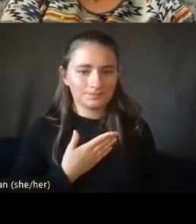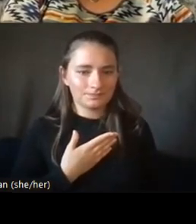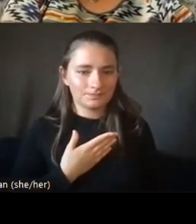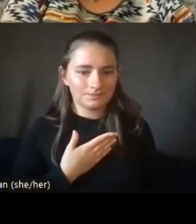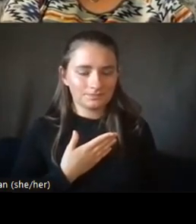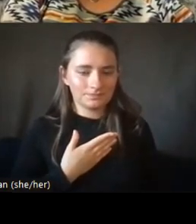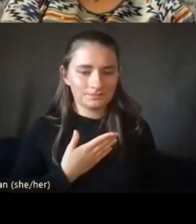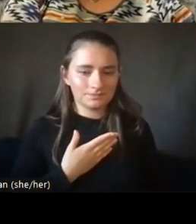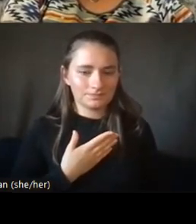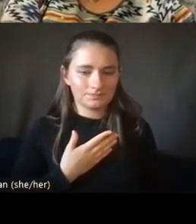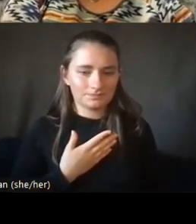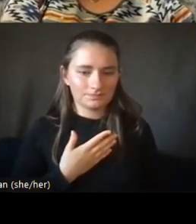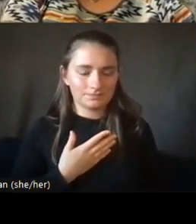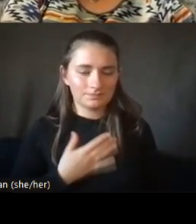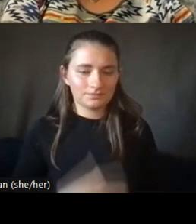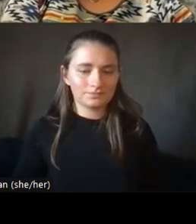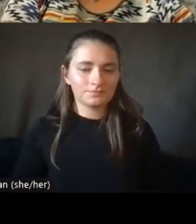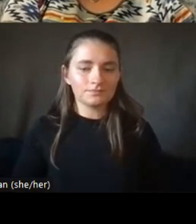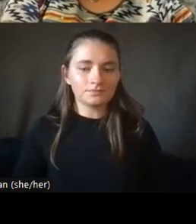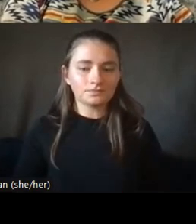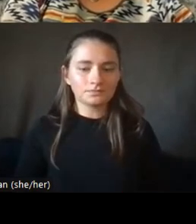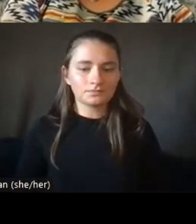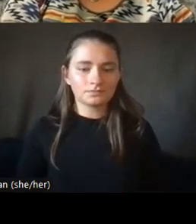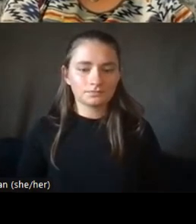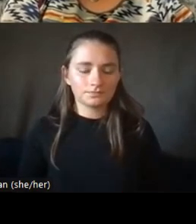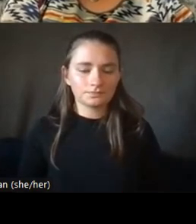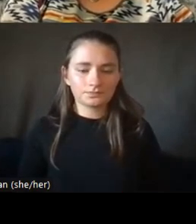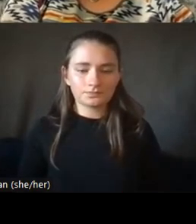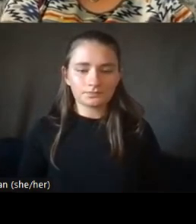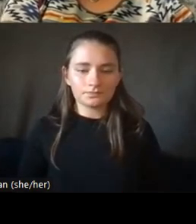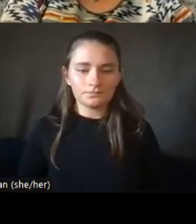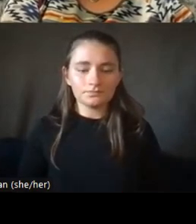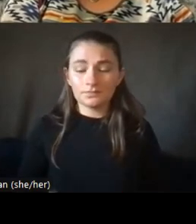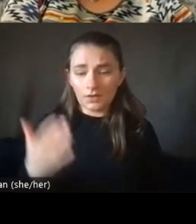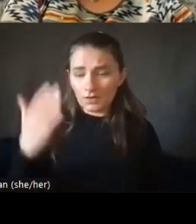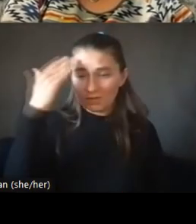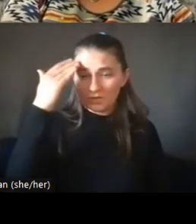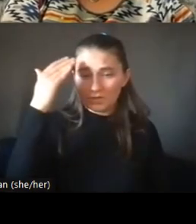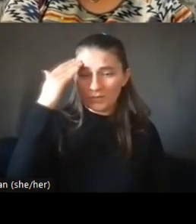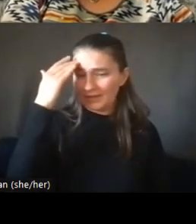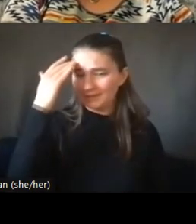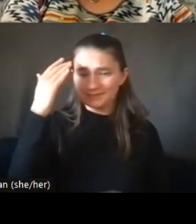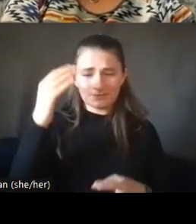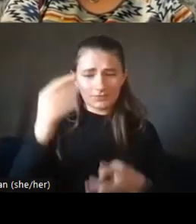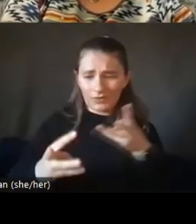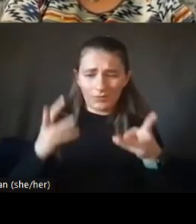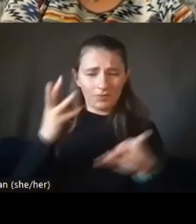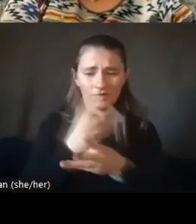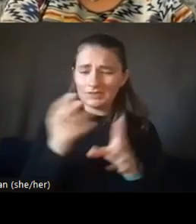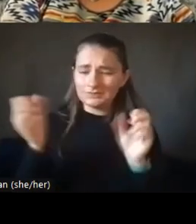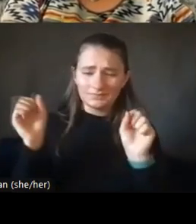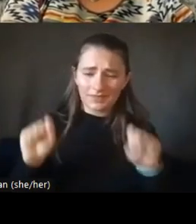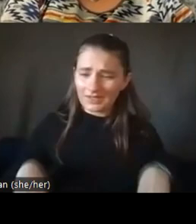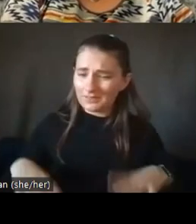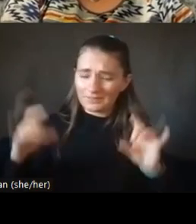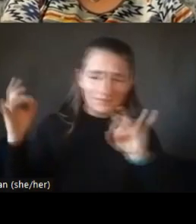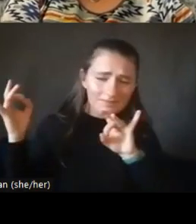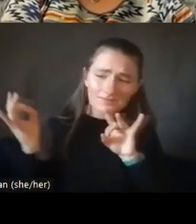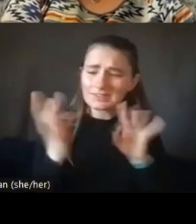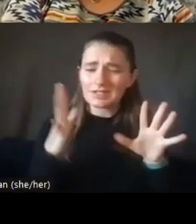knowing what and how cruel the world can be and